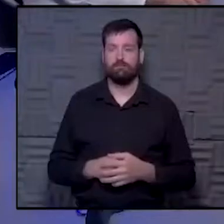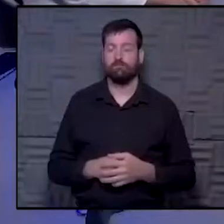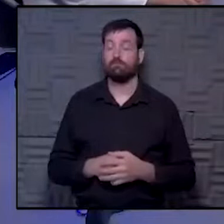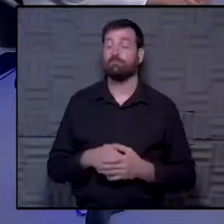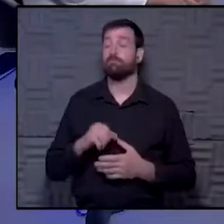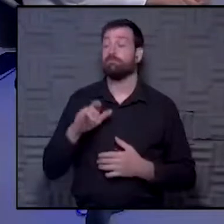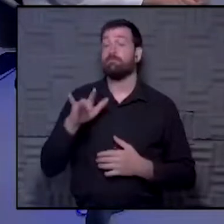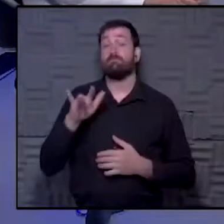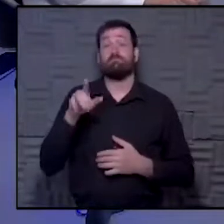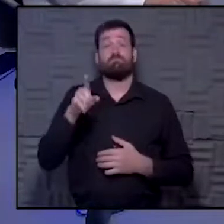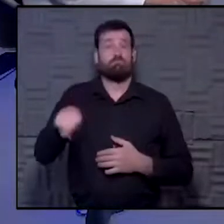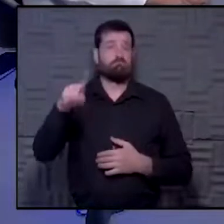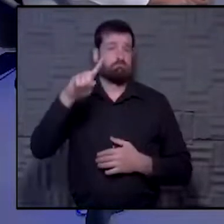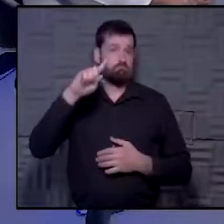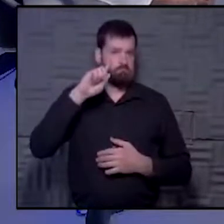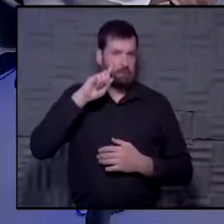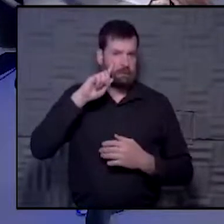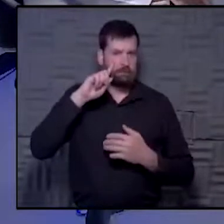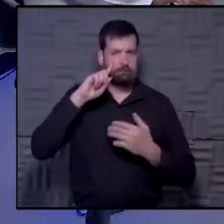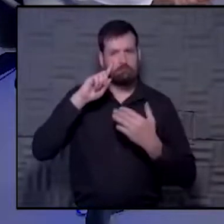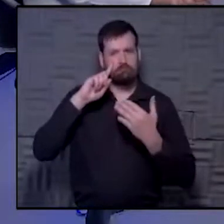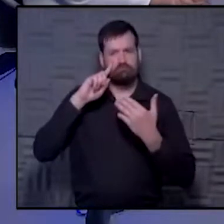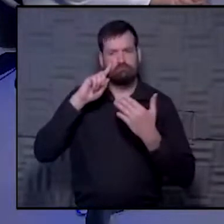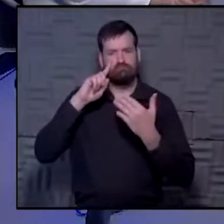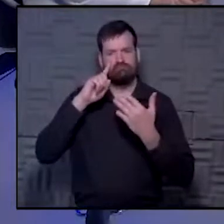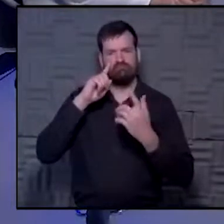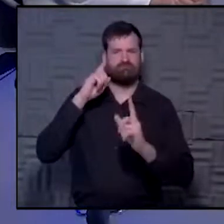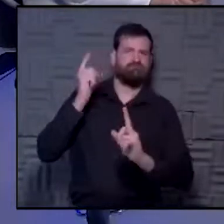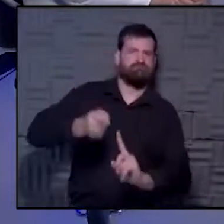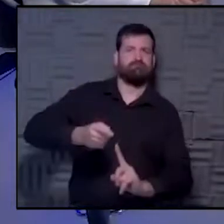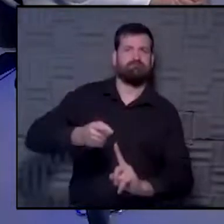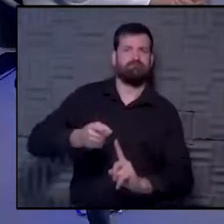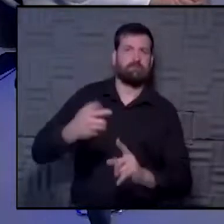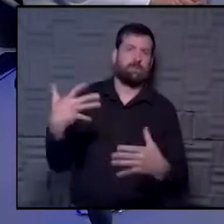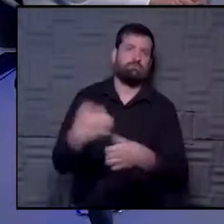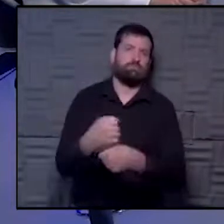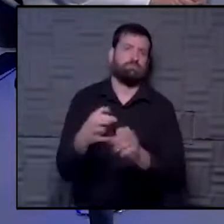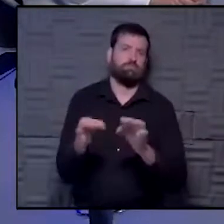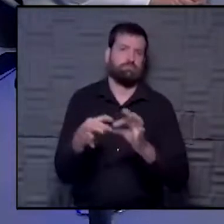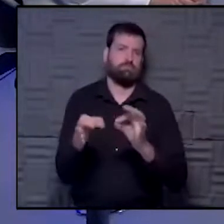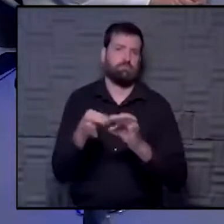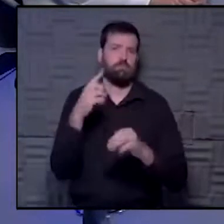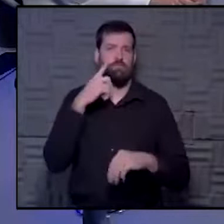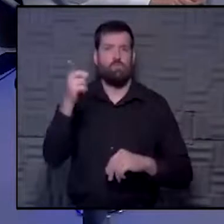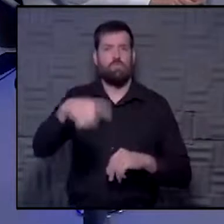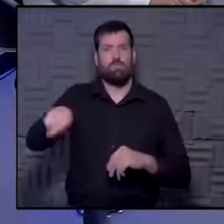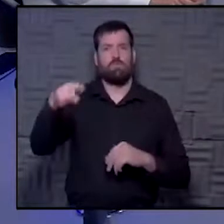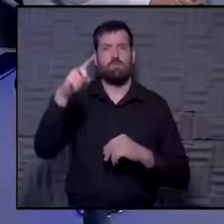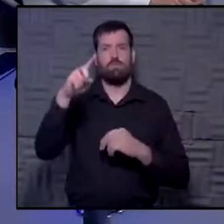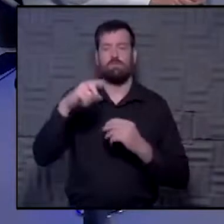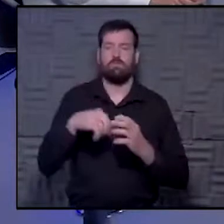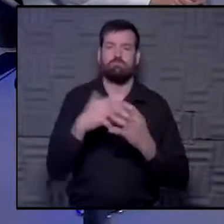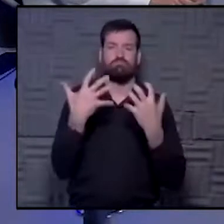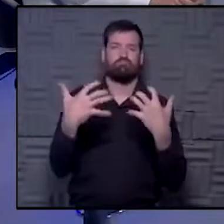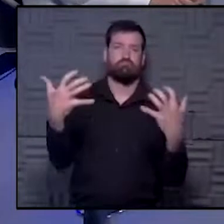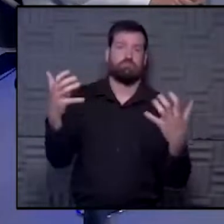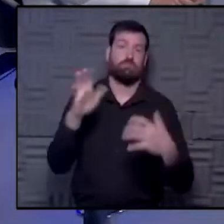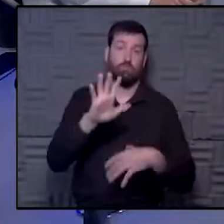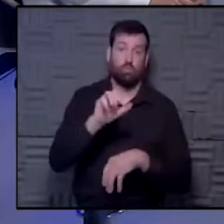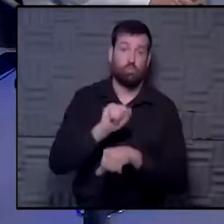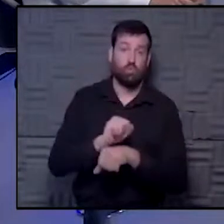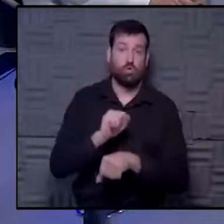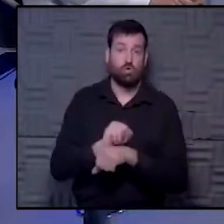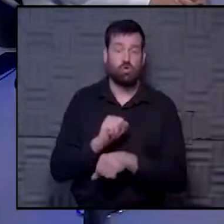So as you think about a general take-home message for the viewers up there this morning around your work